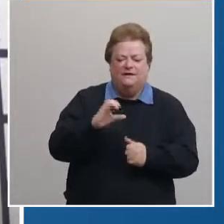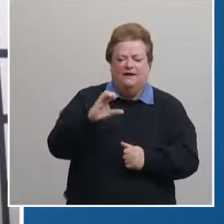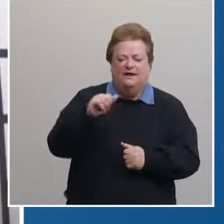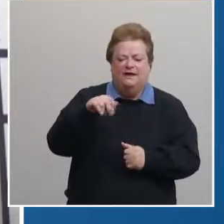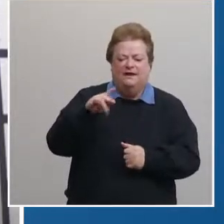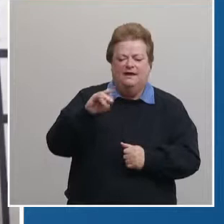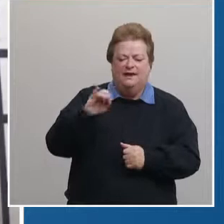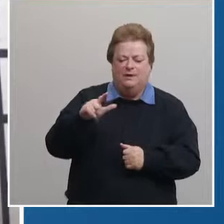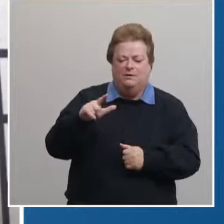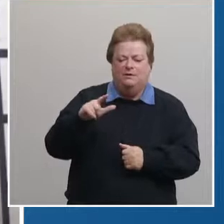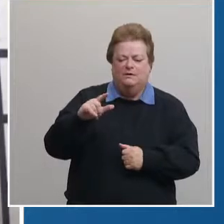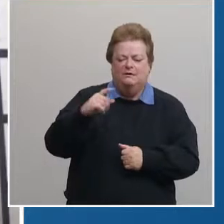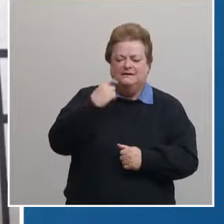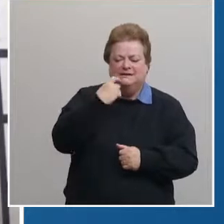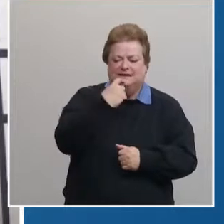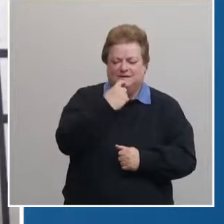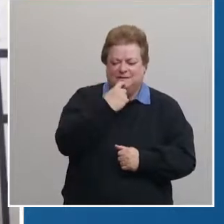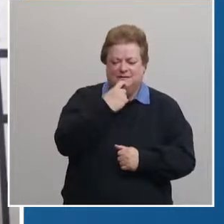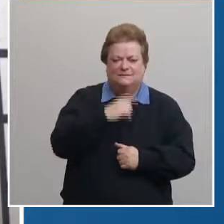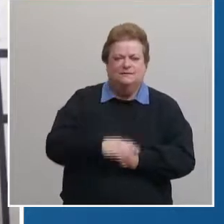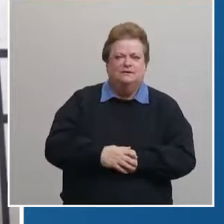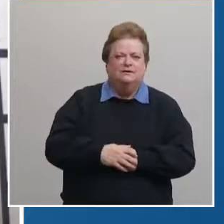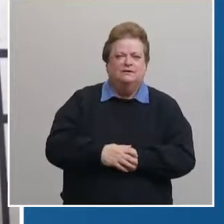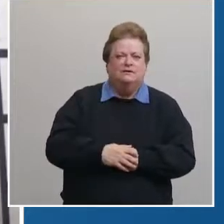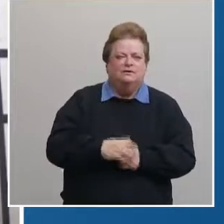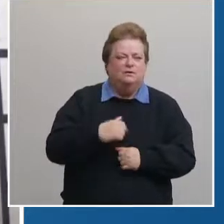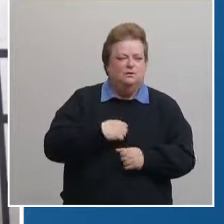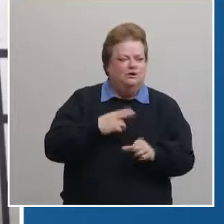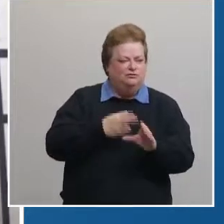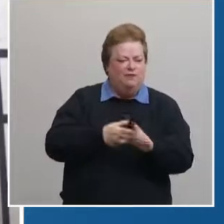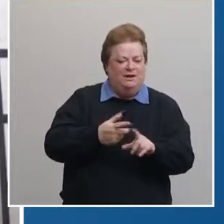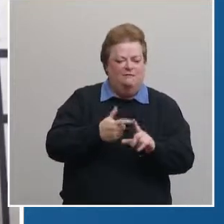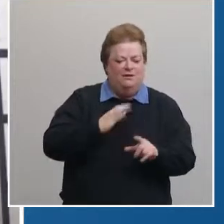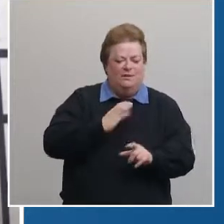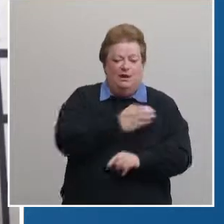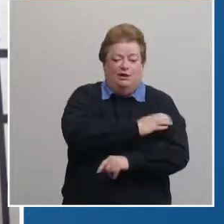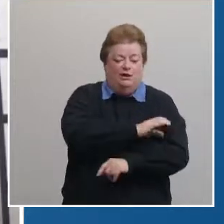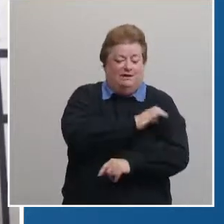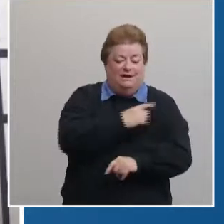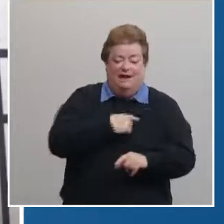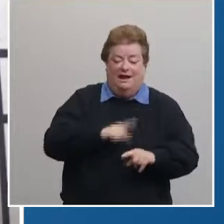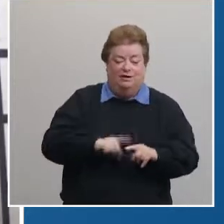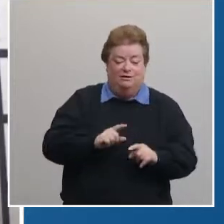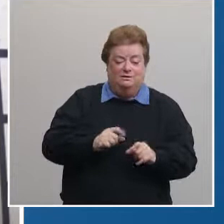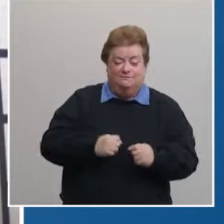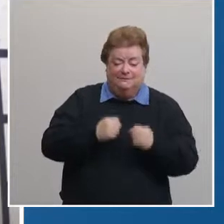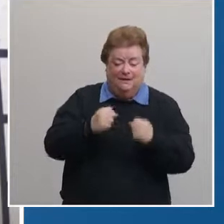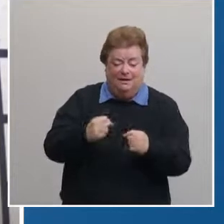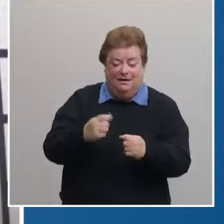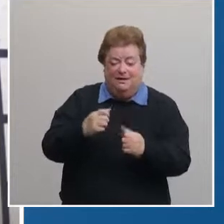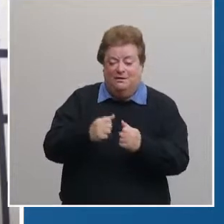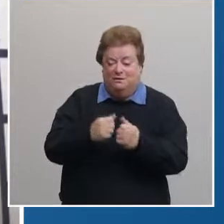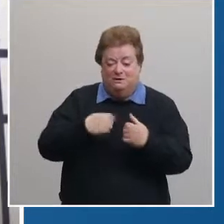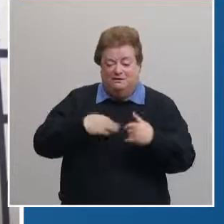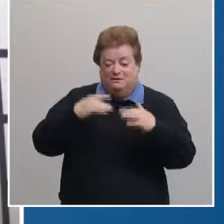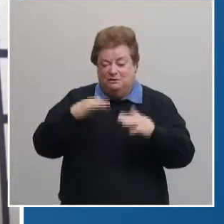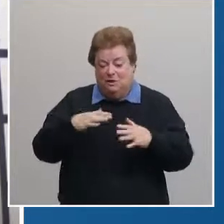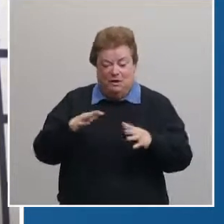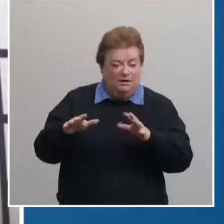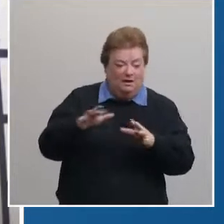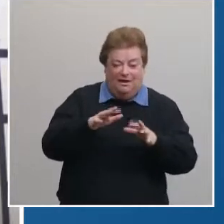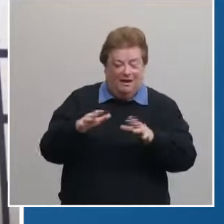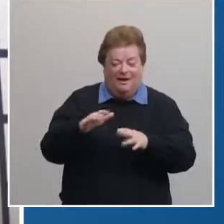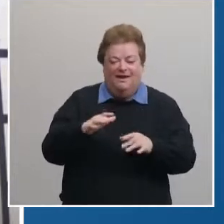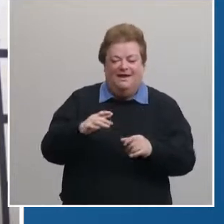27th and old cheney in Lincoln I'm joining you here quick from our clinic I couldn't make it today because with the snowstorms we've been really scrambling to get